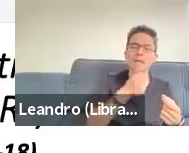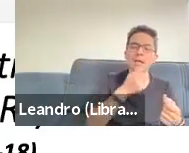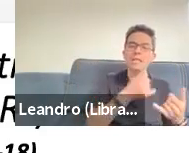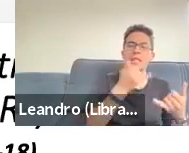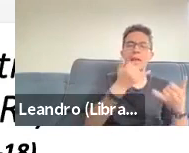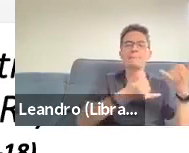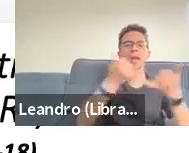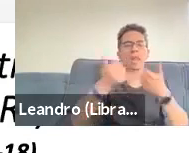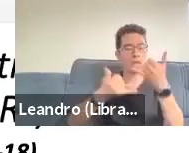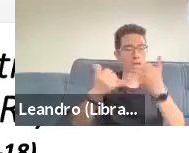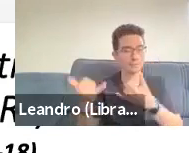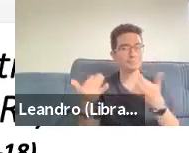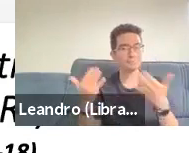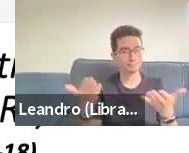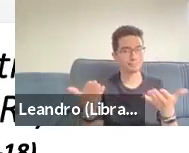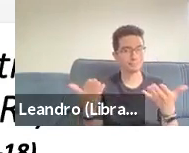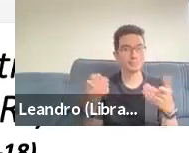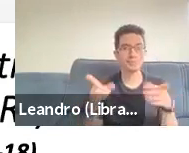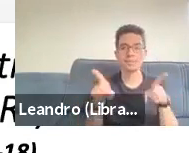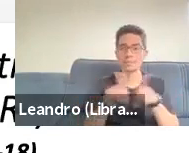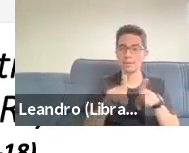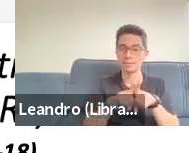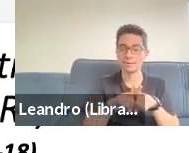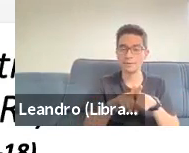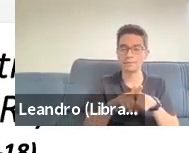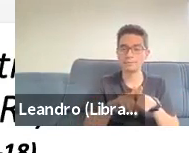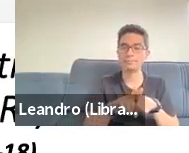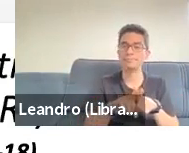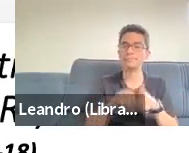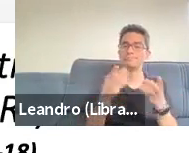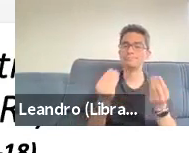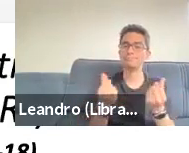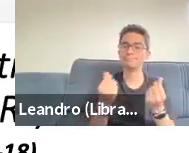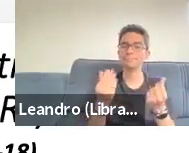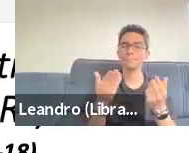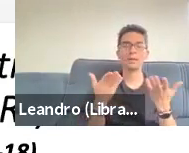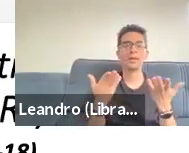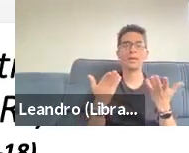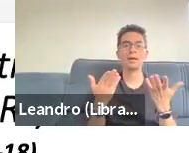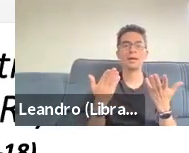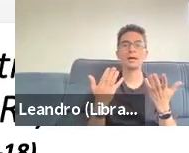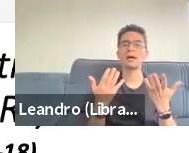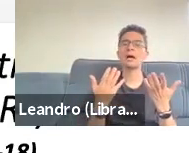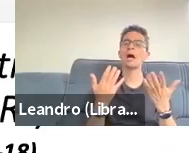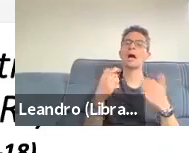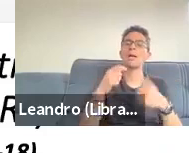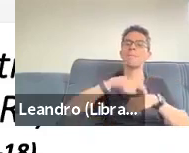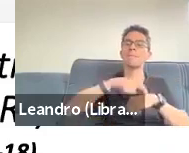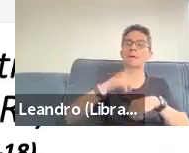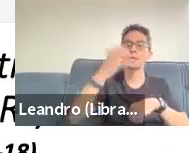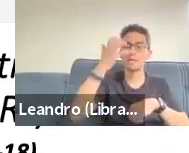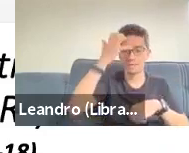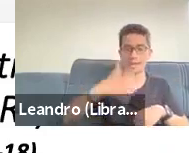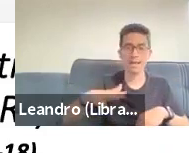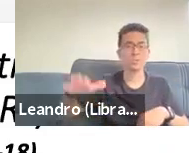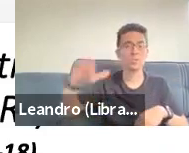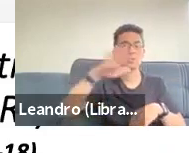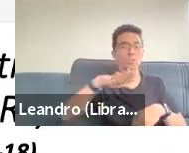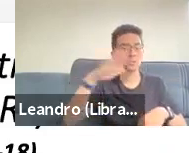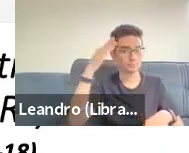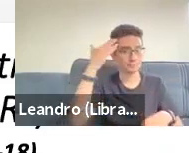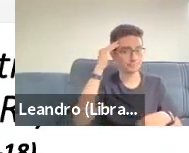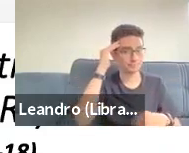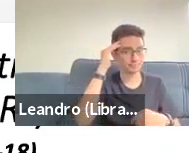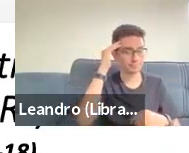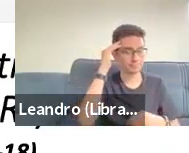serious key. So you talked about the the playful nip is a bite that denotes a play, not